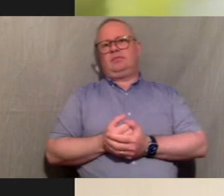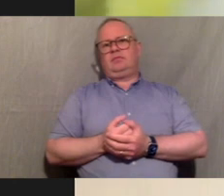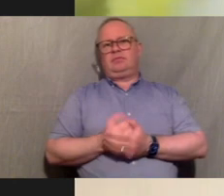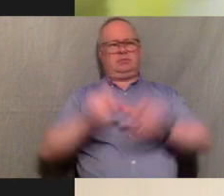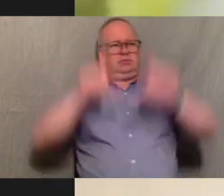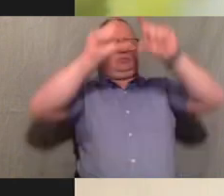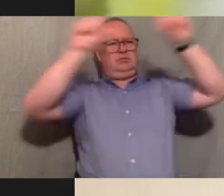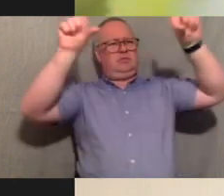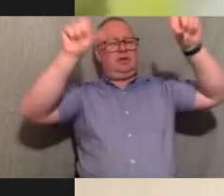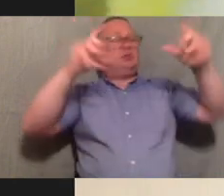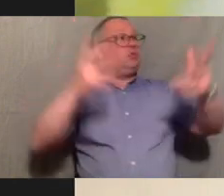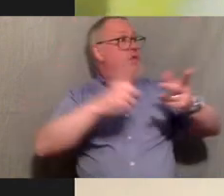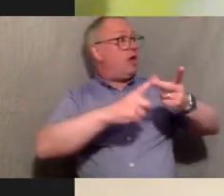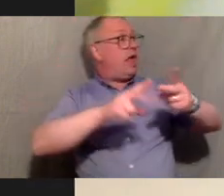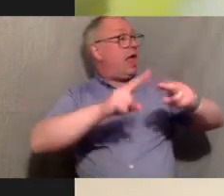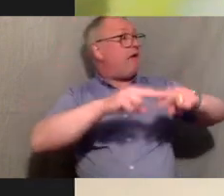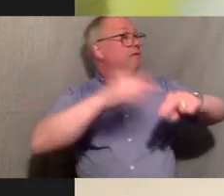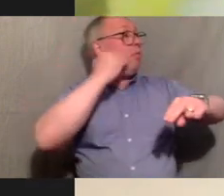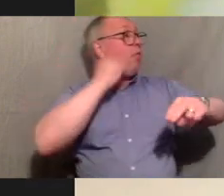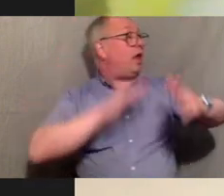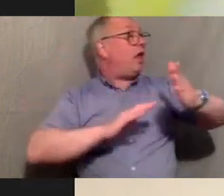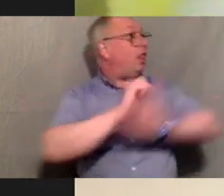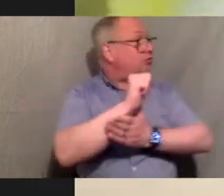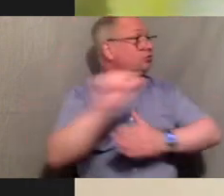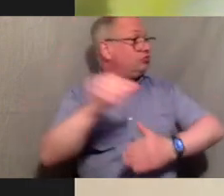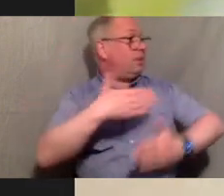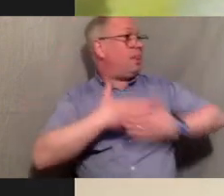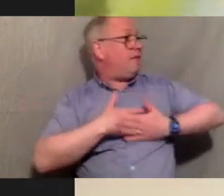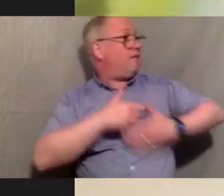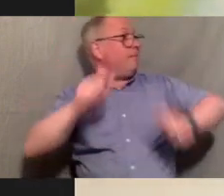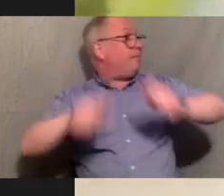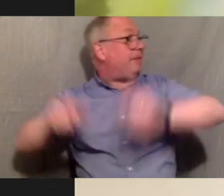black culture i love the people in the way so it's one of those things if you think you can